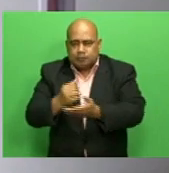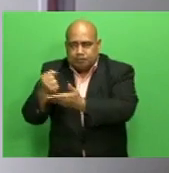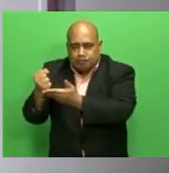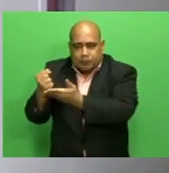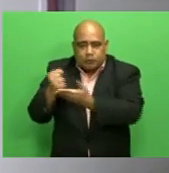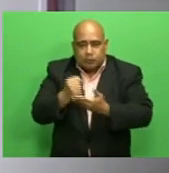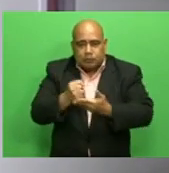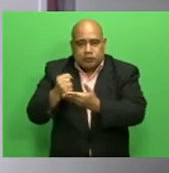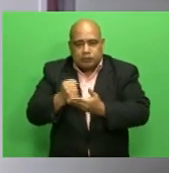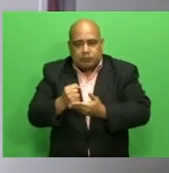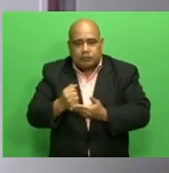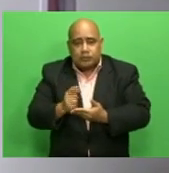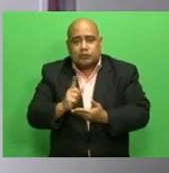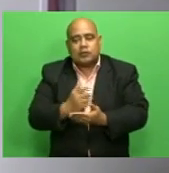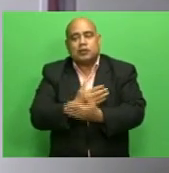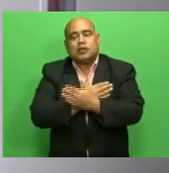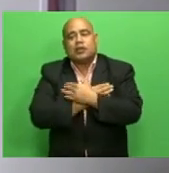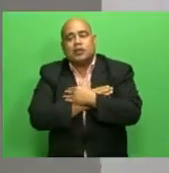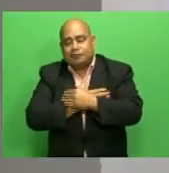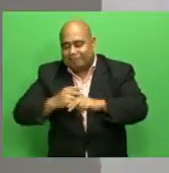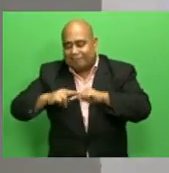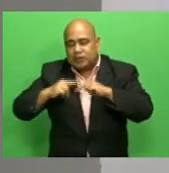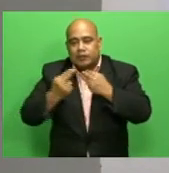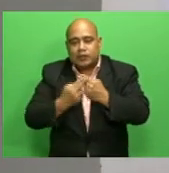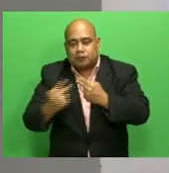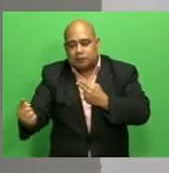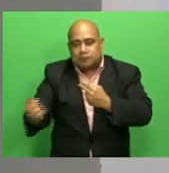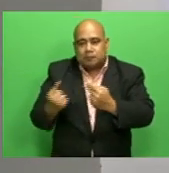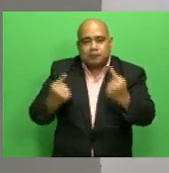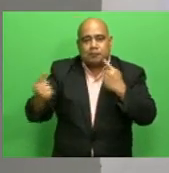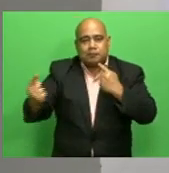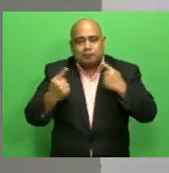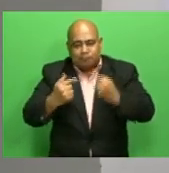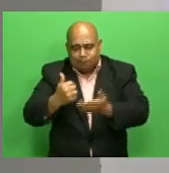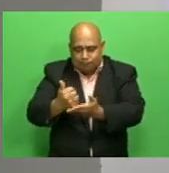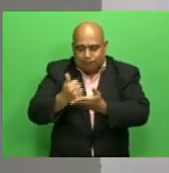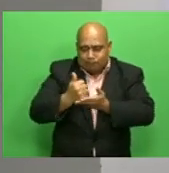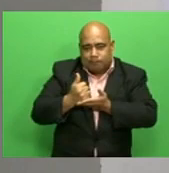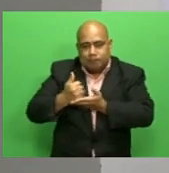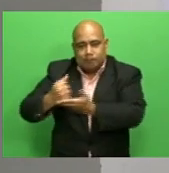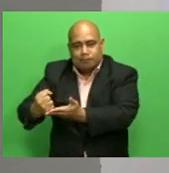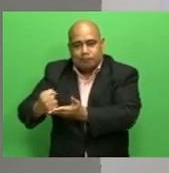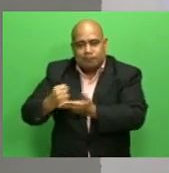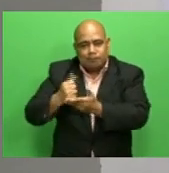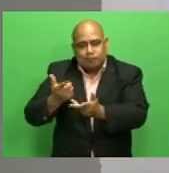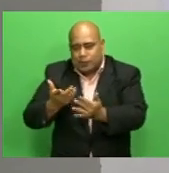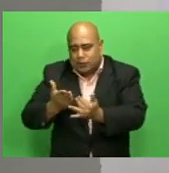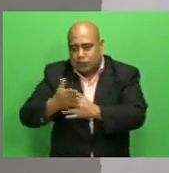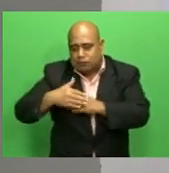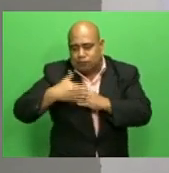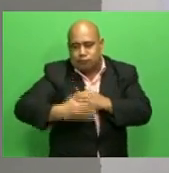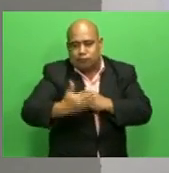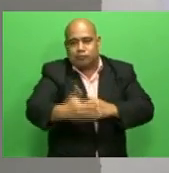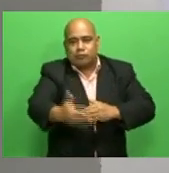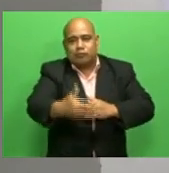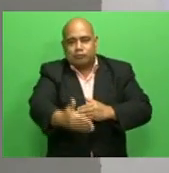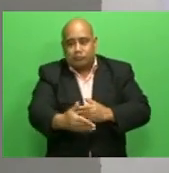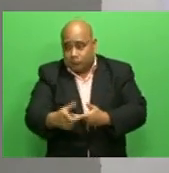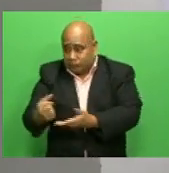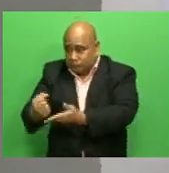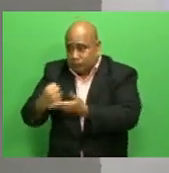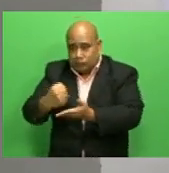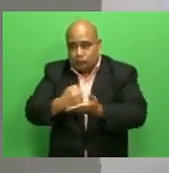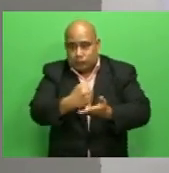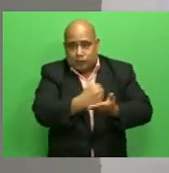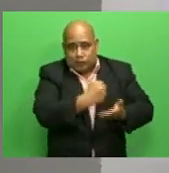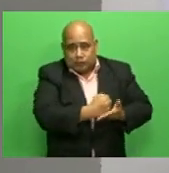family, your loved ones supported you through that. And as long as you've got the support of your loved ones, you keep on the